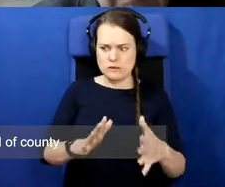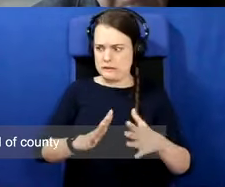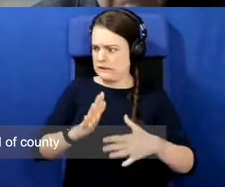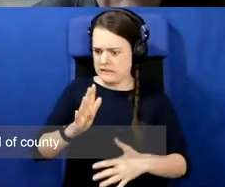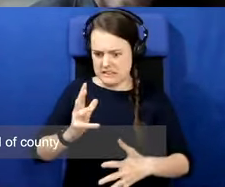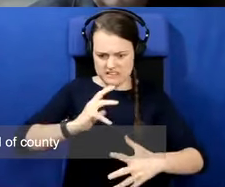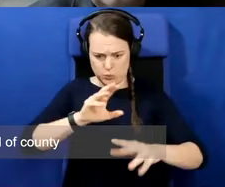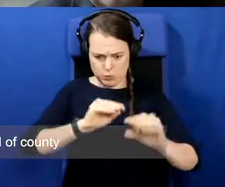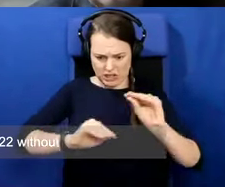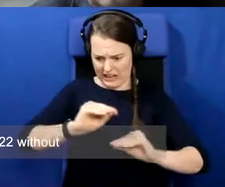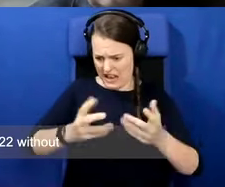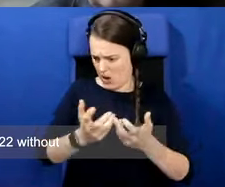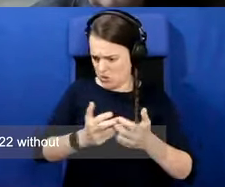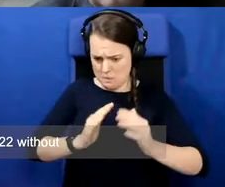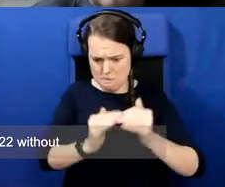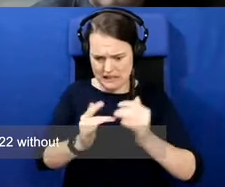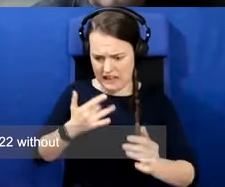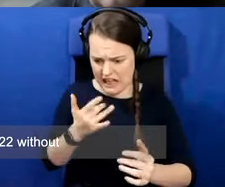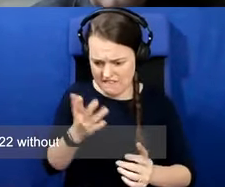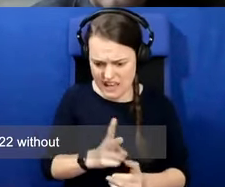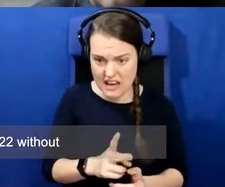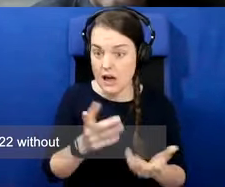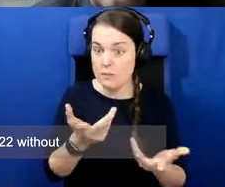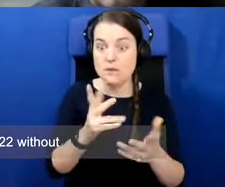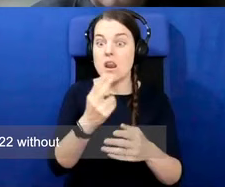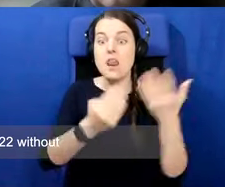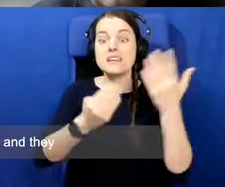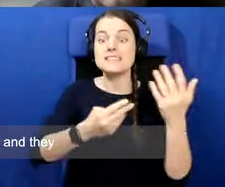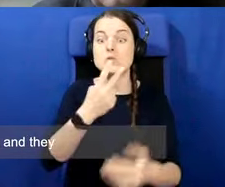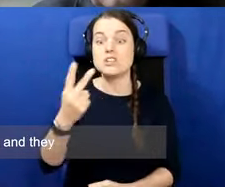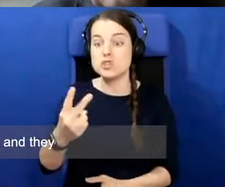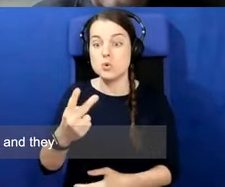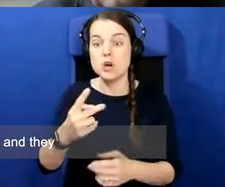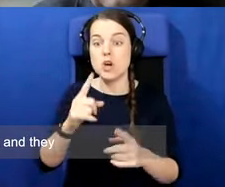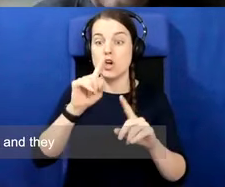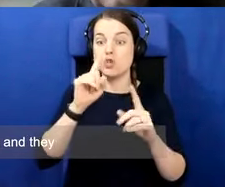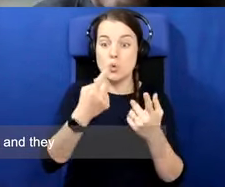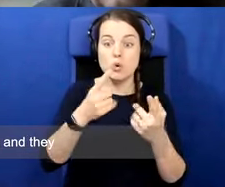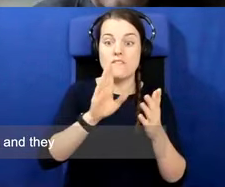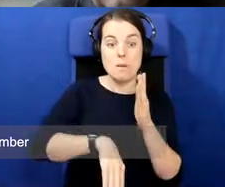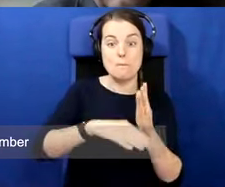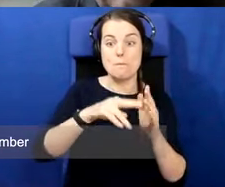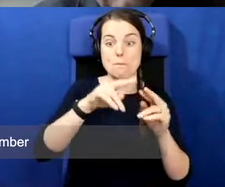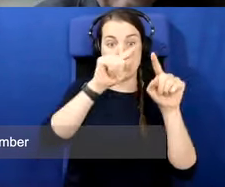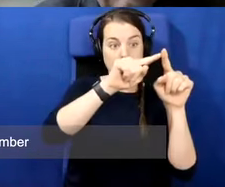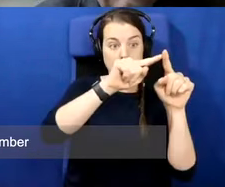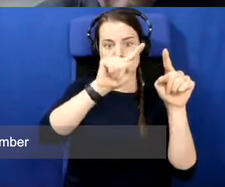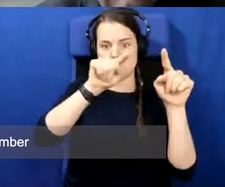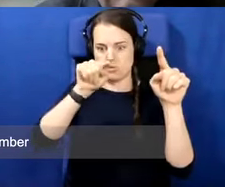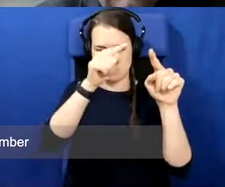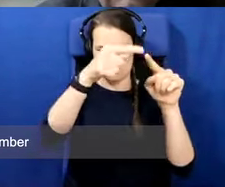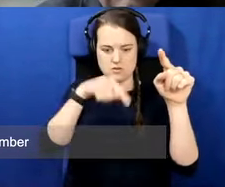get from one end of County Fermanagh to the other in 1922, without going into the Irish Free State. And they had to build, I can't remember,